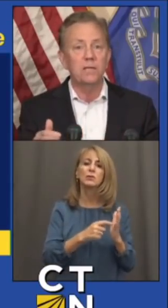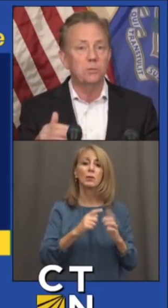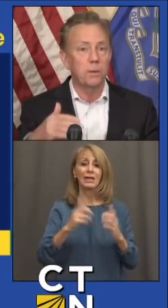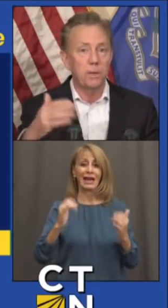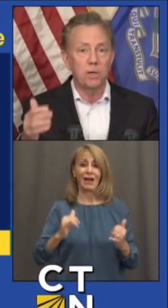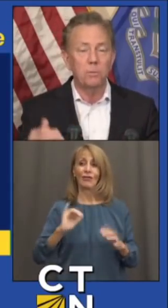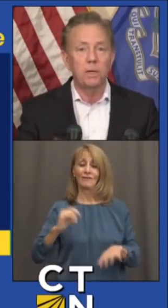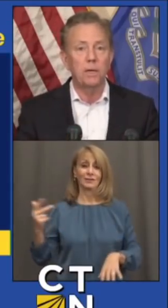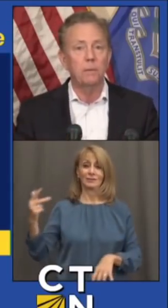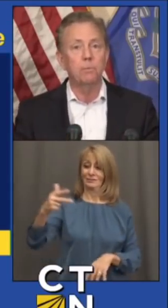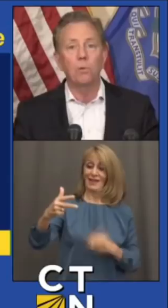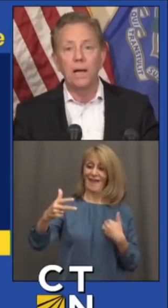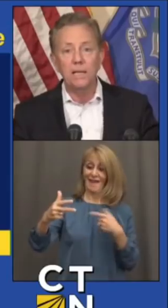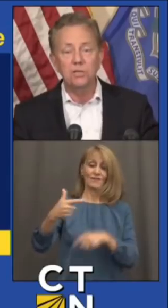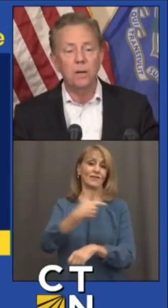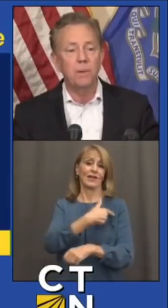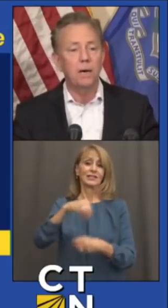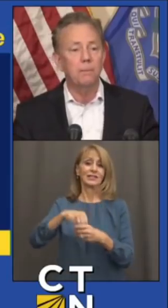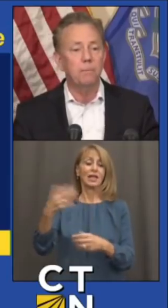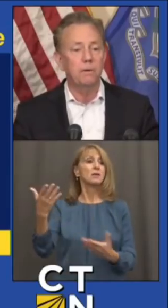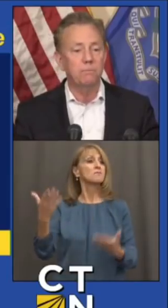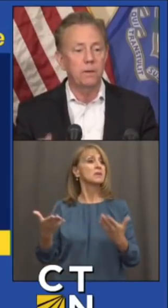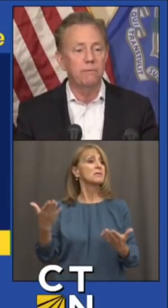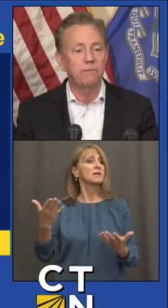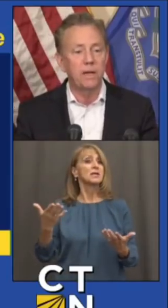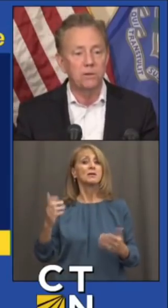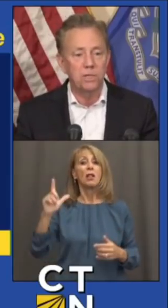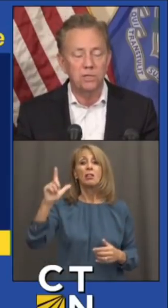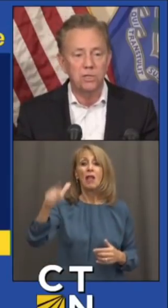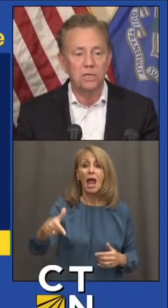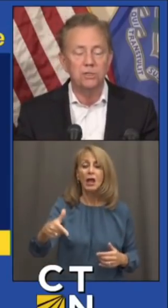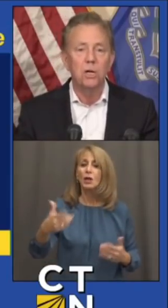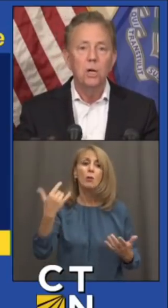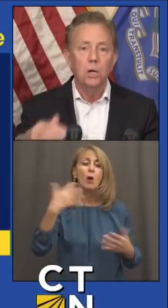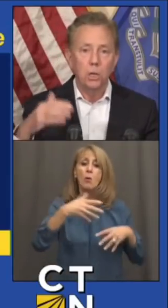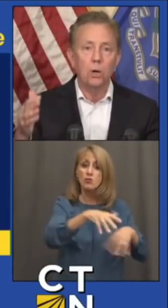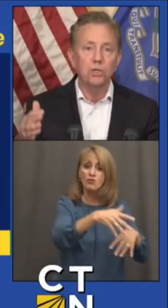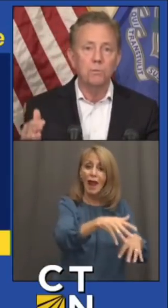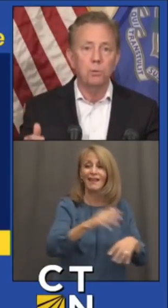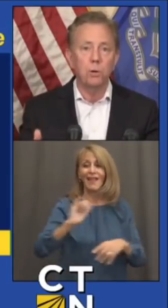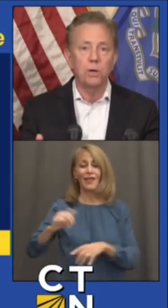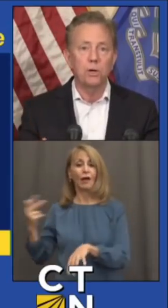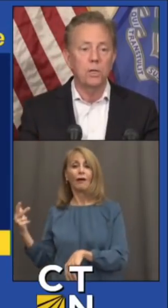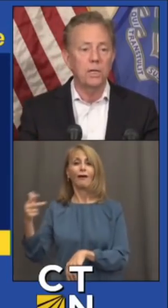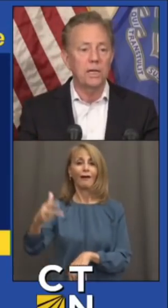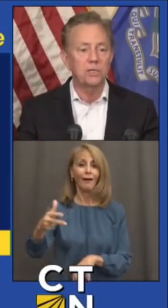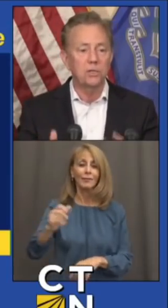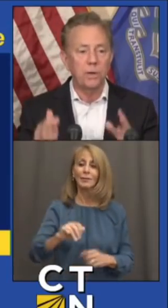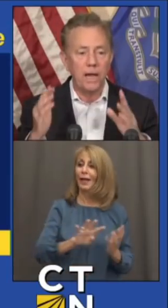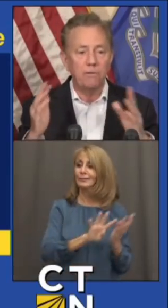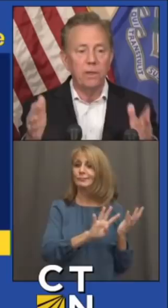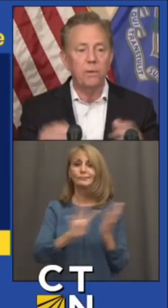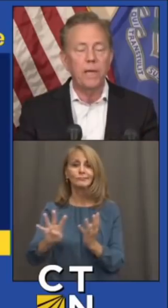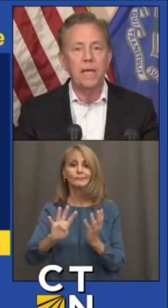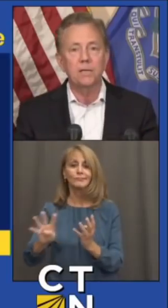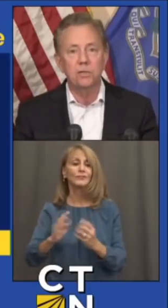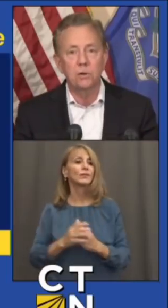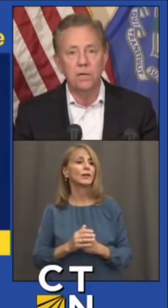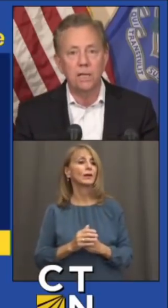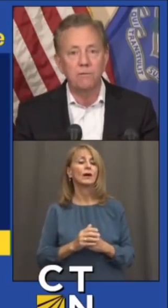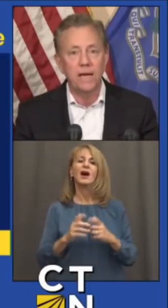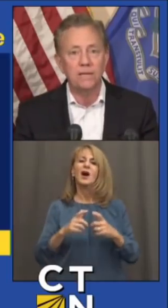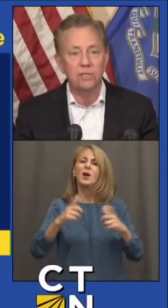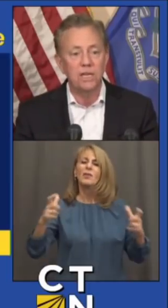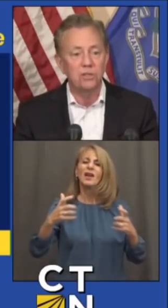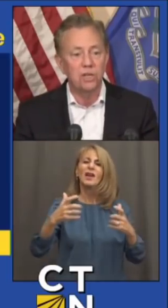large events. Maybe there are going to be parades coming up, fairs and such. Large employer clinics doing everything we can